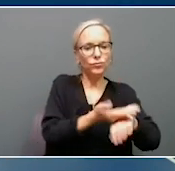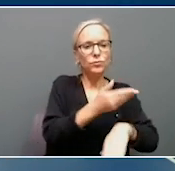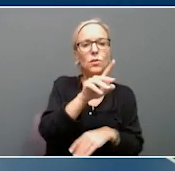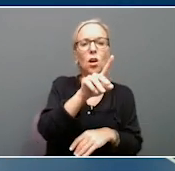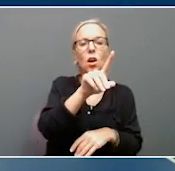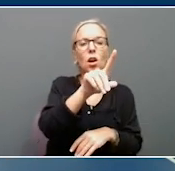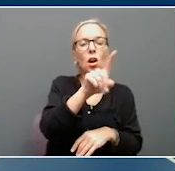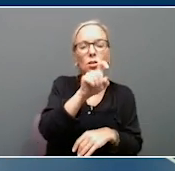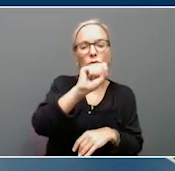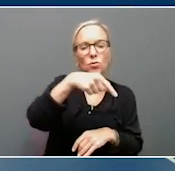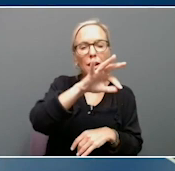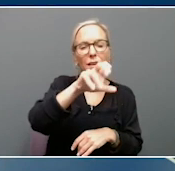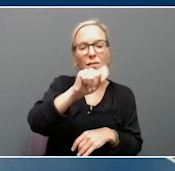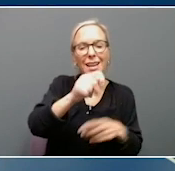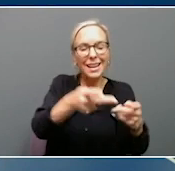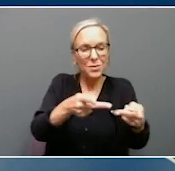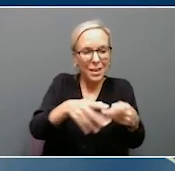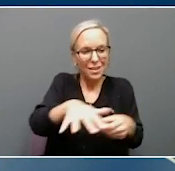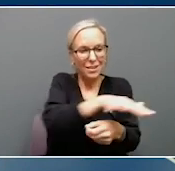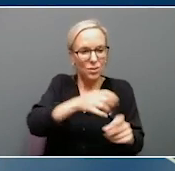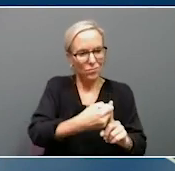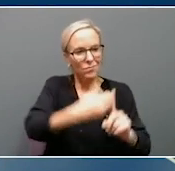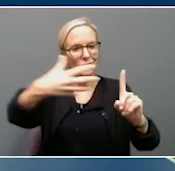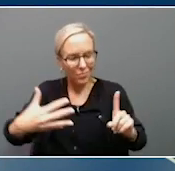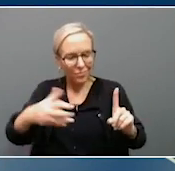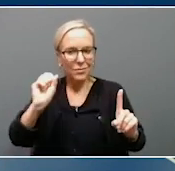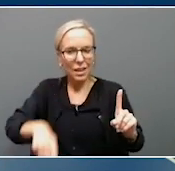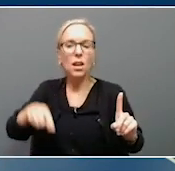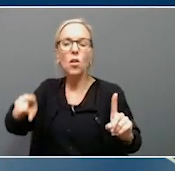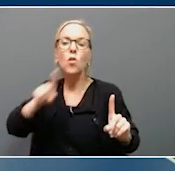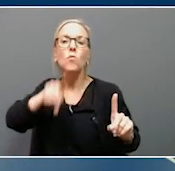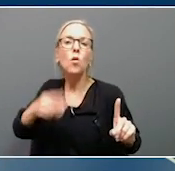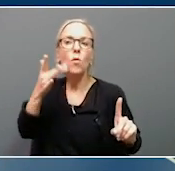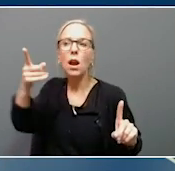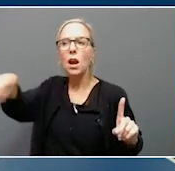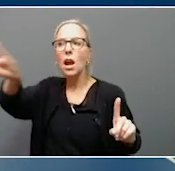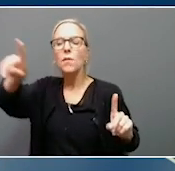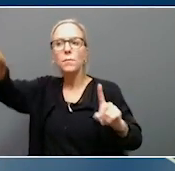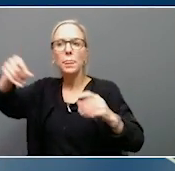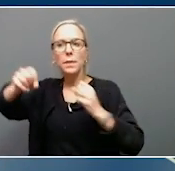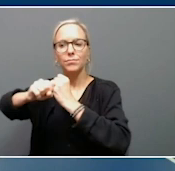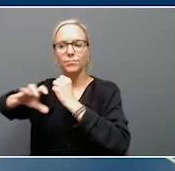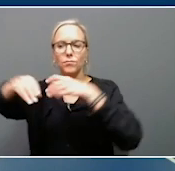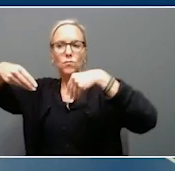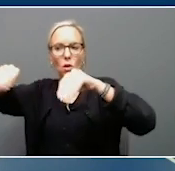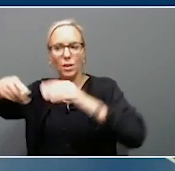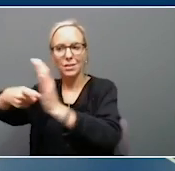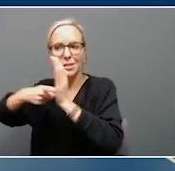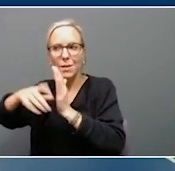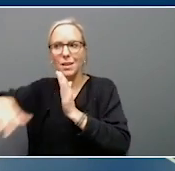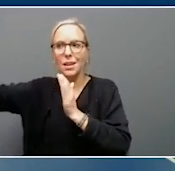for additional manufacturing capabilities, and it comes in response to increased market demand and growth within the EV industry.